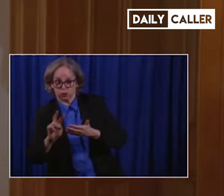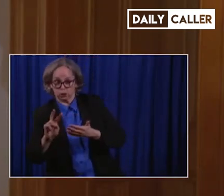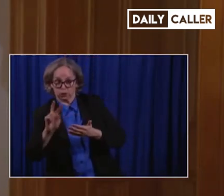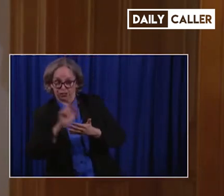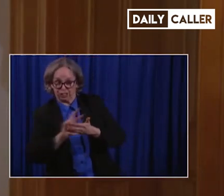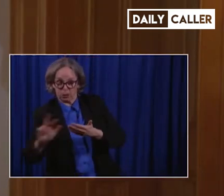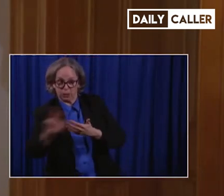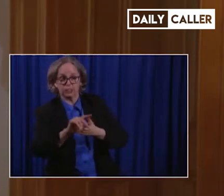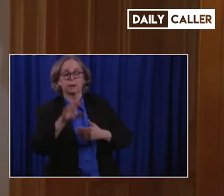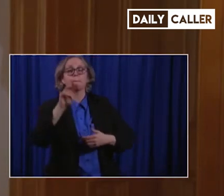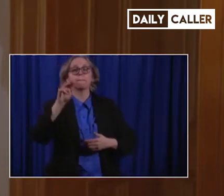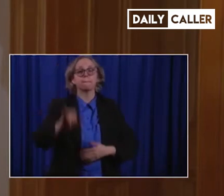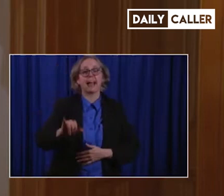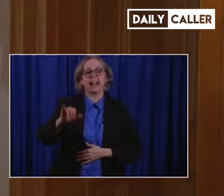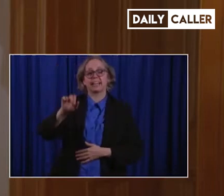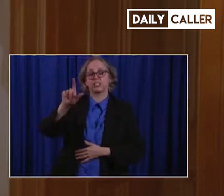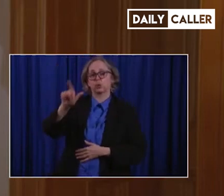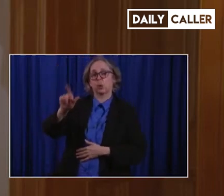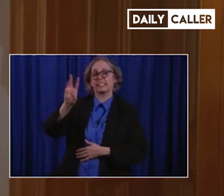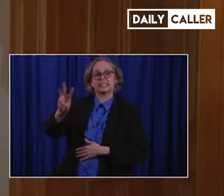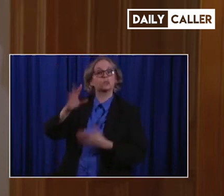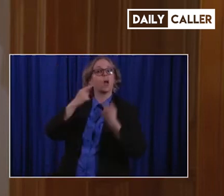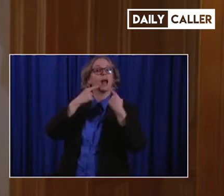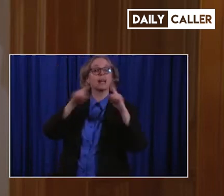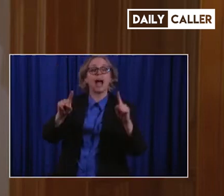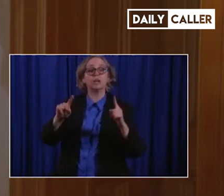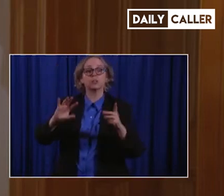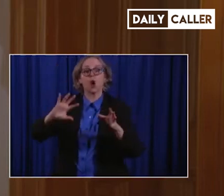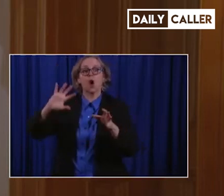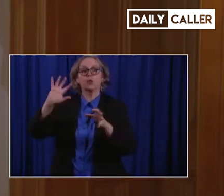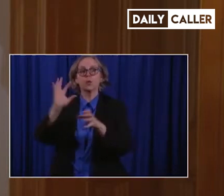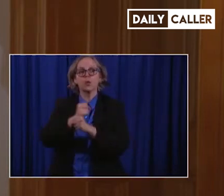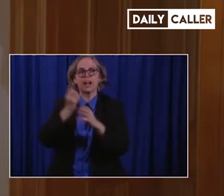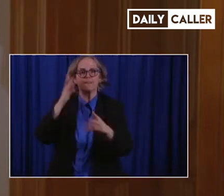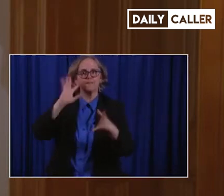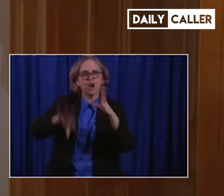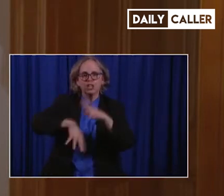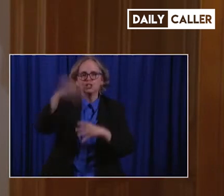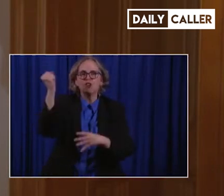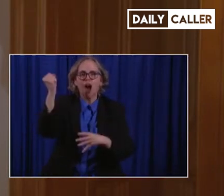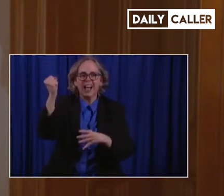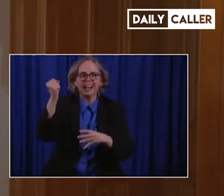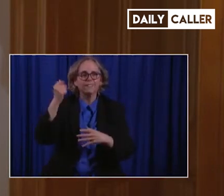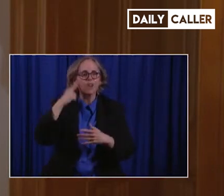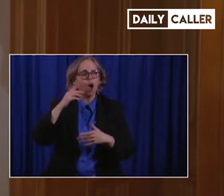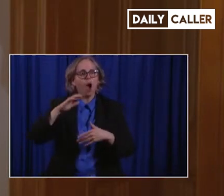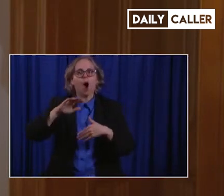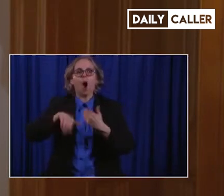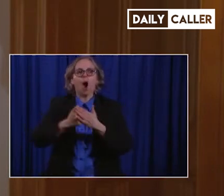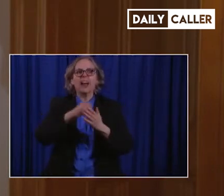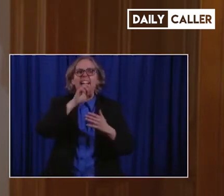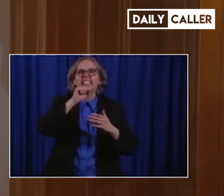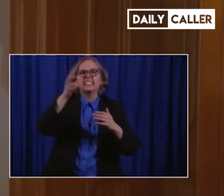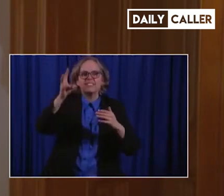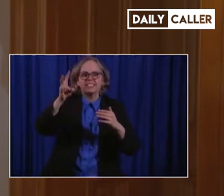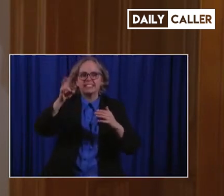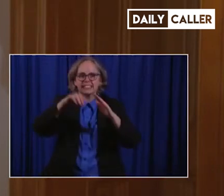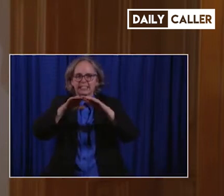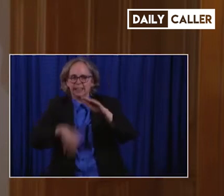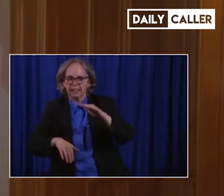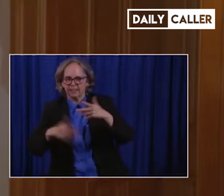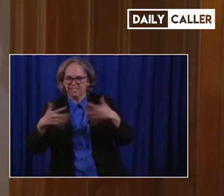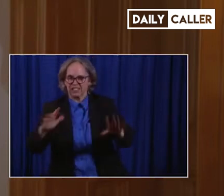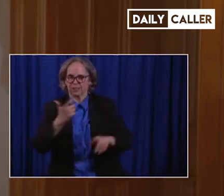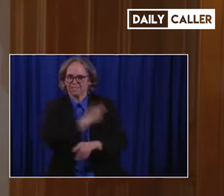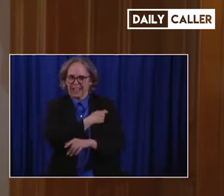we will announce the winner of a drawing of all those 17-year-olds and under who have been vaccinated. And the